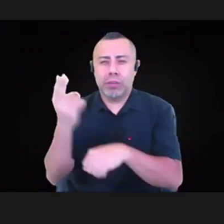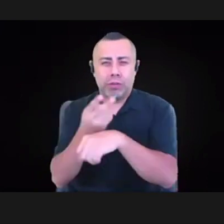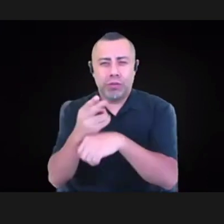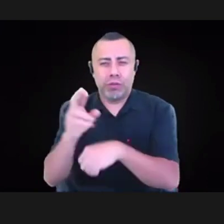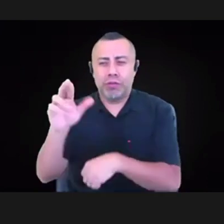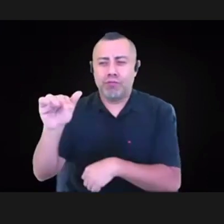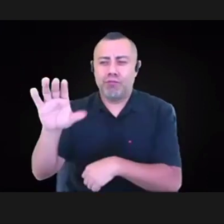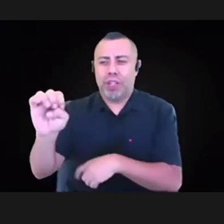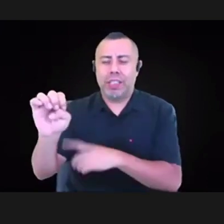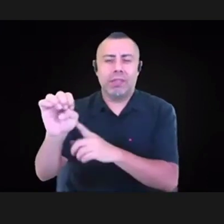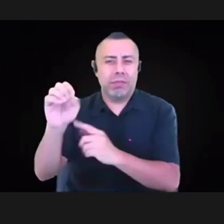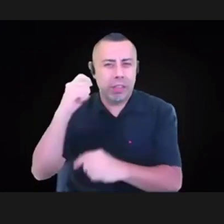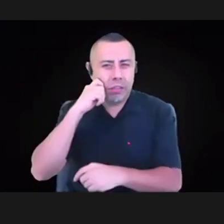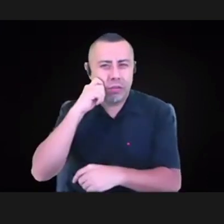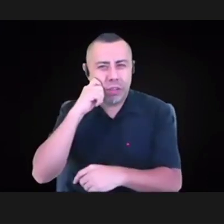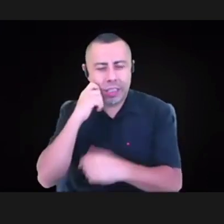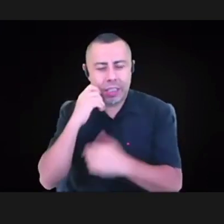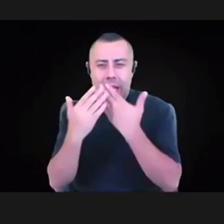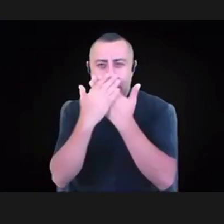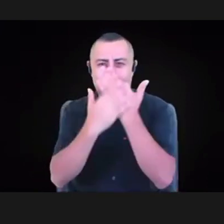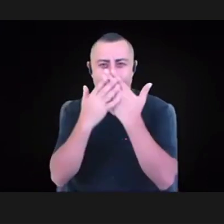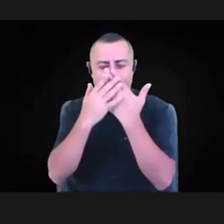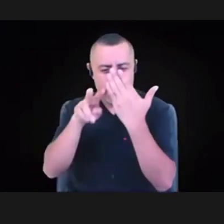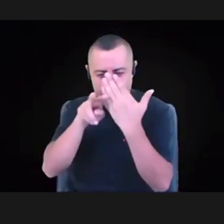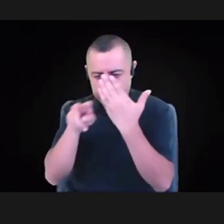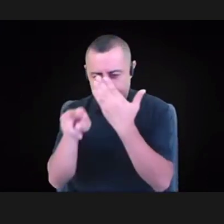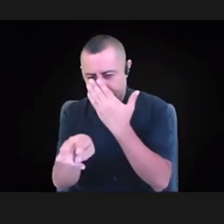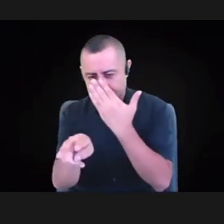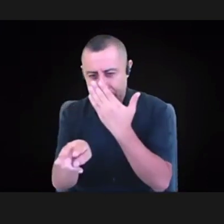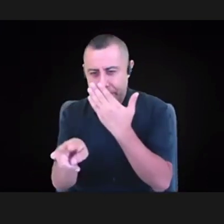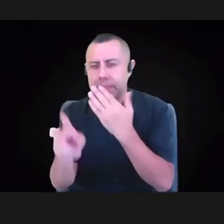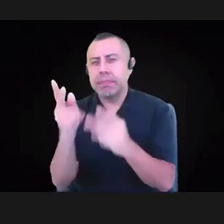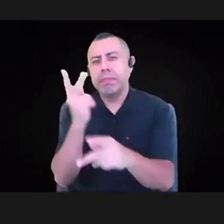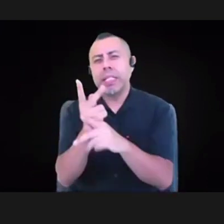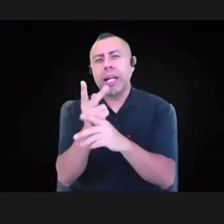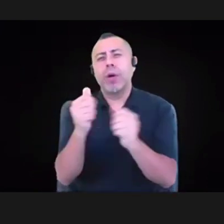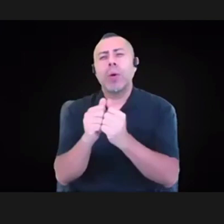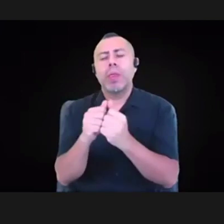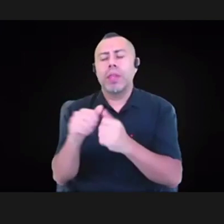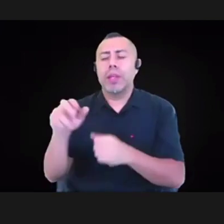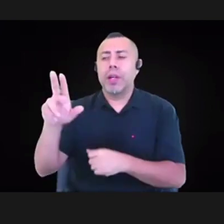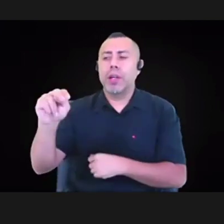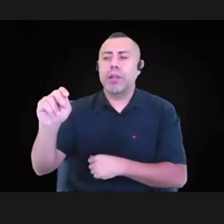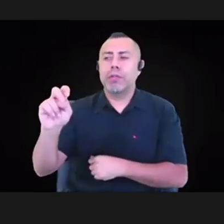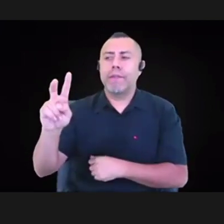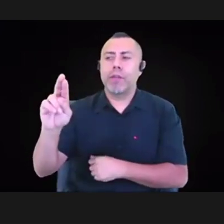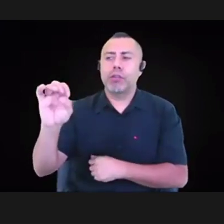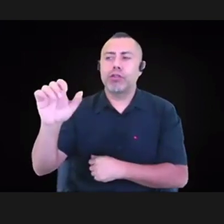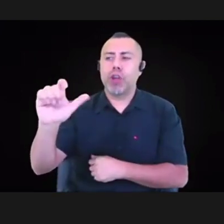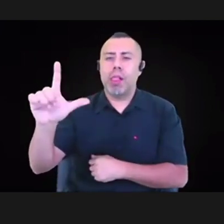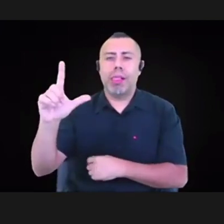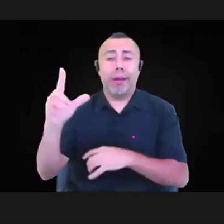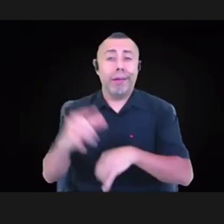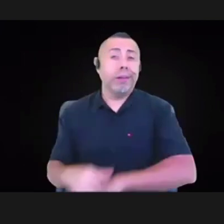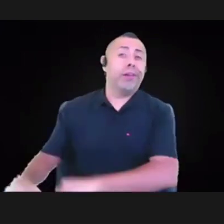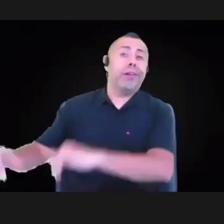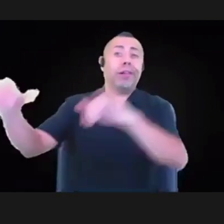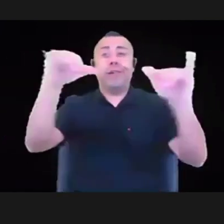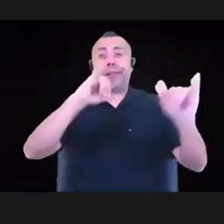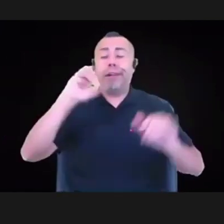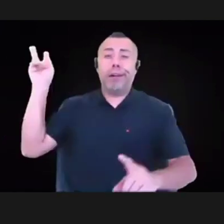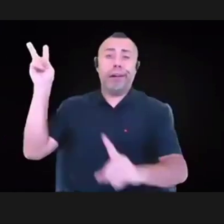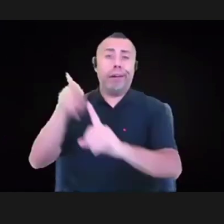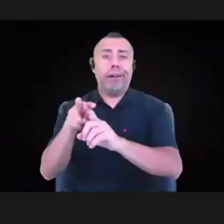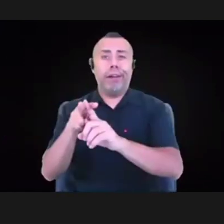skeptical or critical about universal frames and that, that, that, that they may have this idea of like, we're going to remove